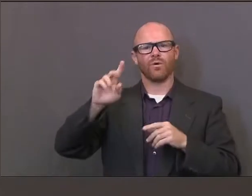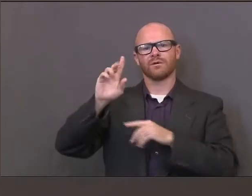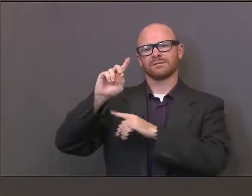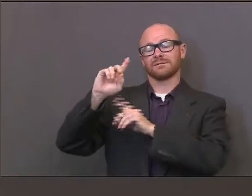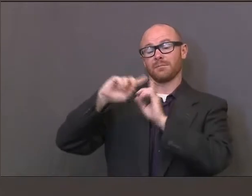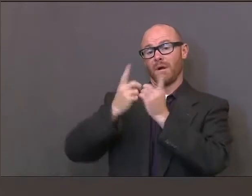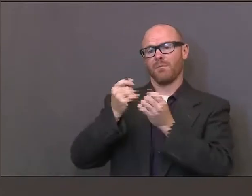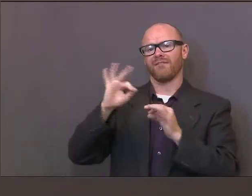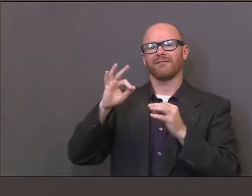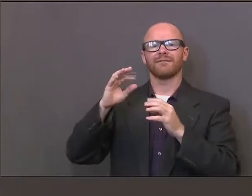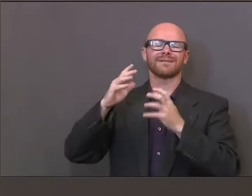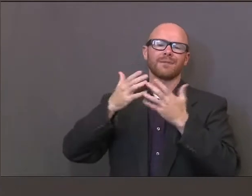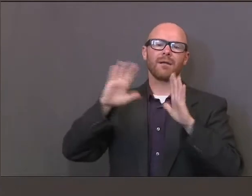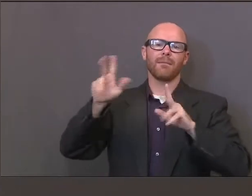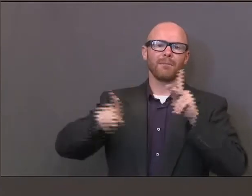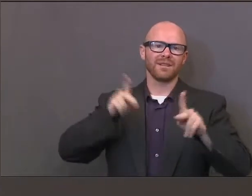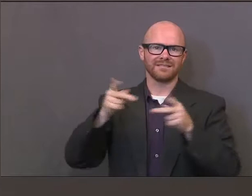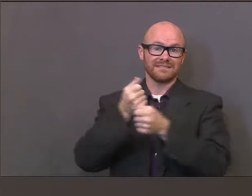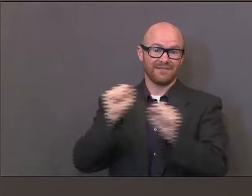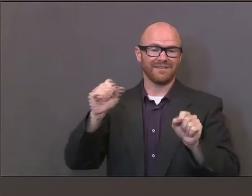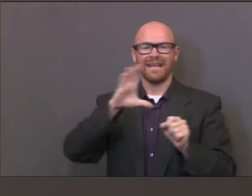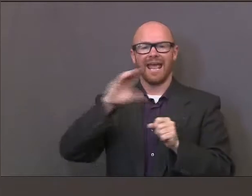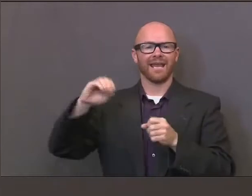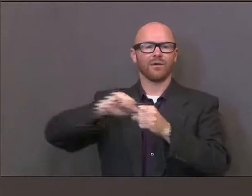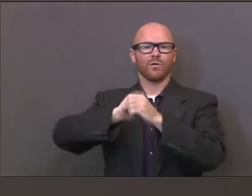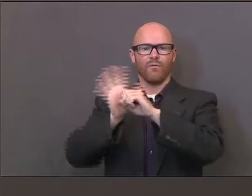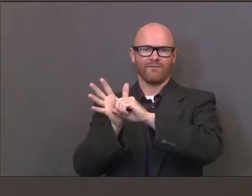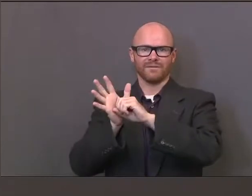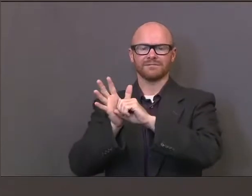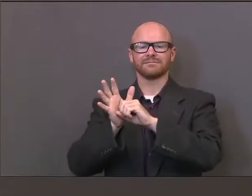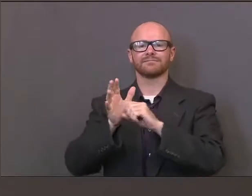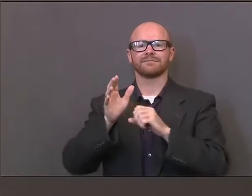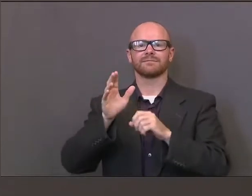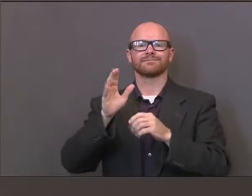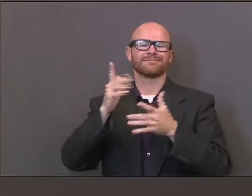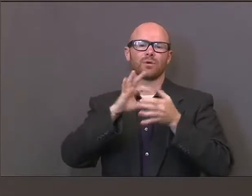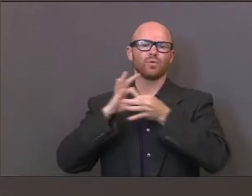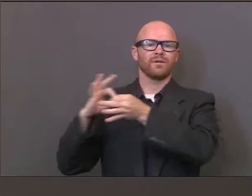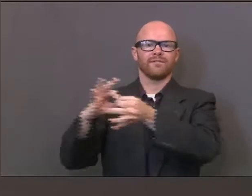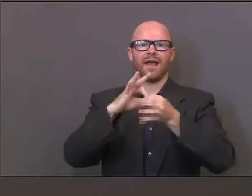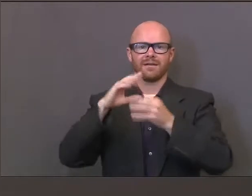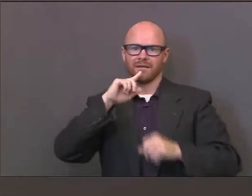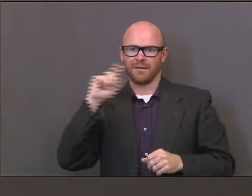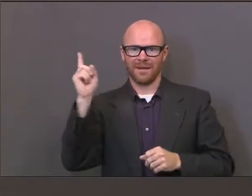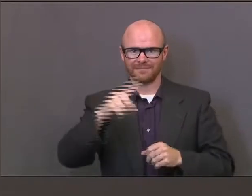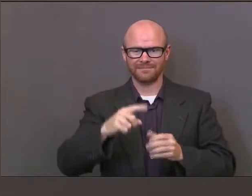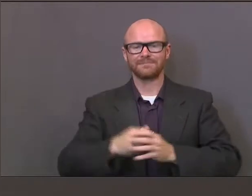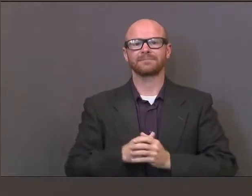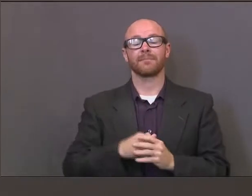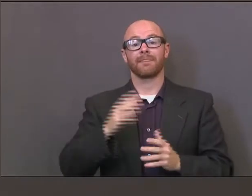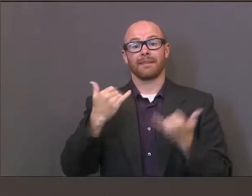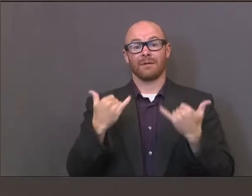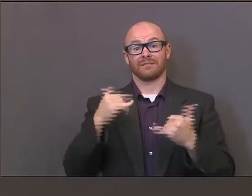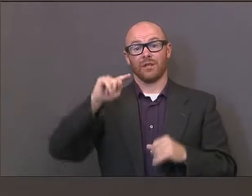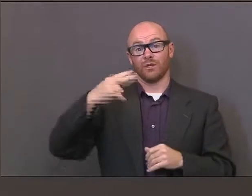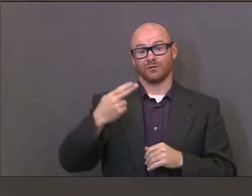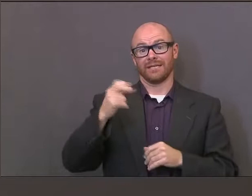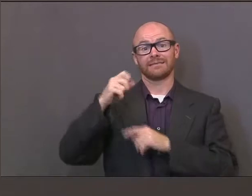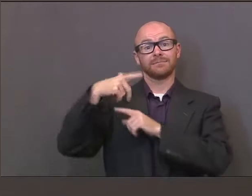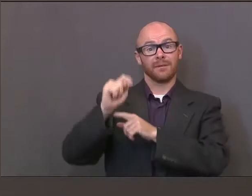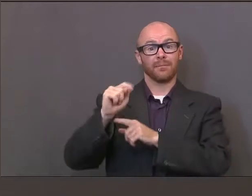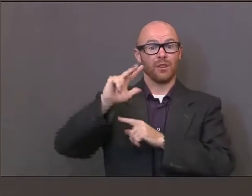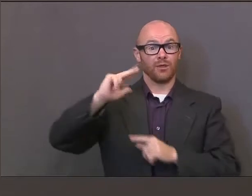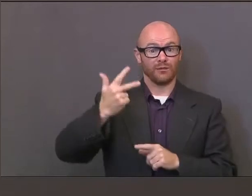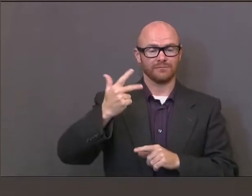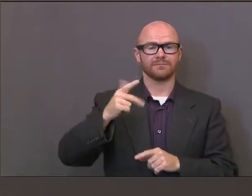state's COVID-19 Unified Command. Today is Thursday, September 3rd, 2020. We'll start